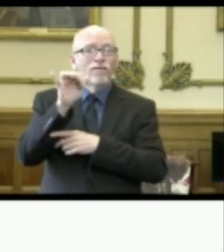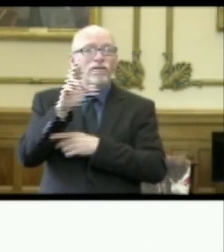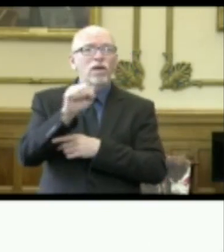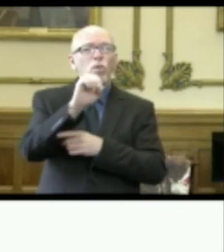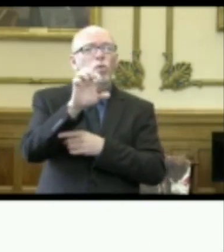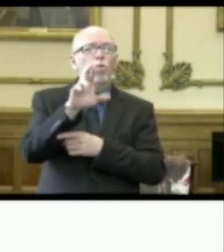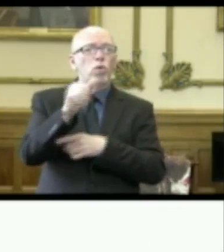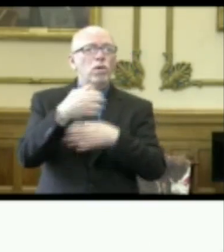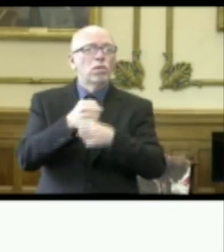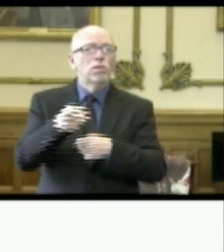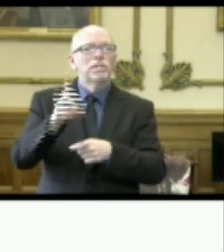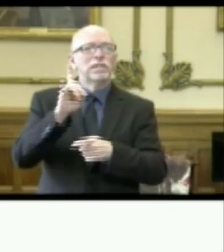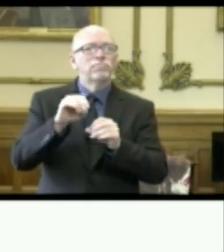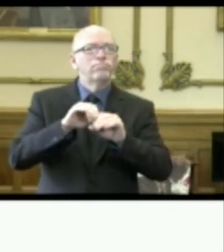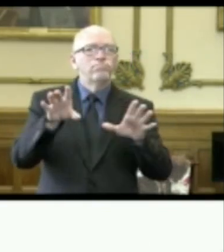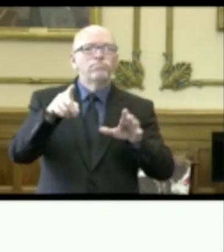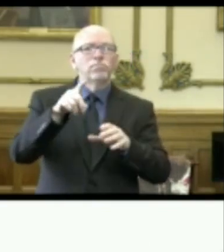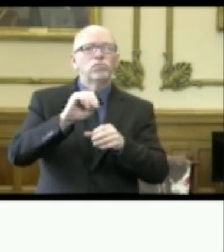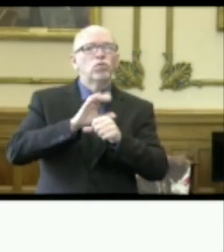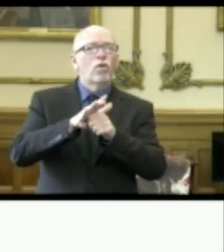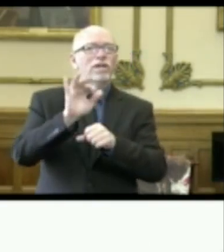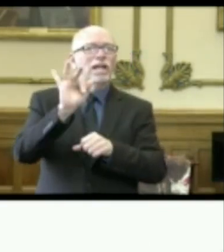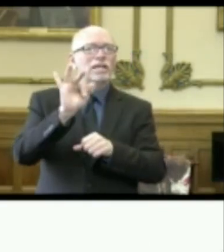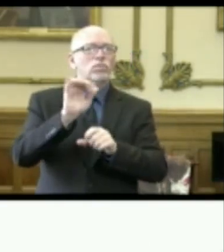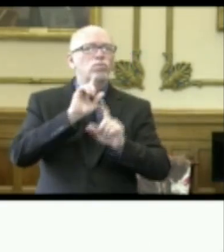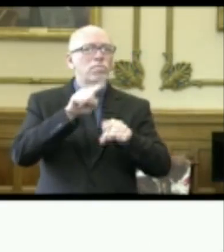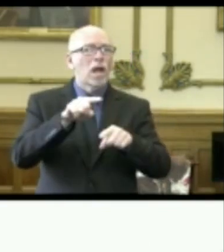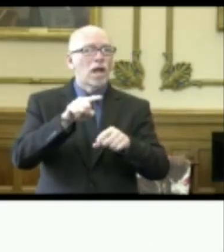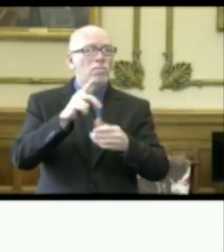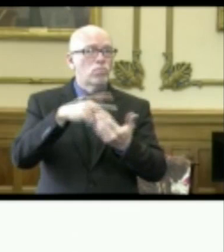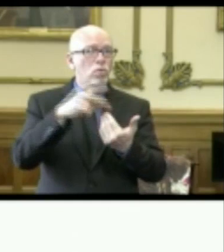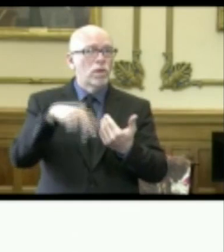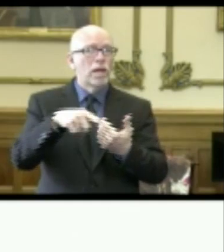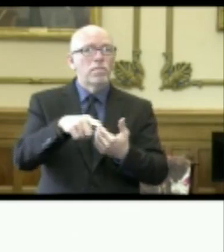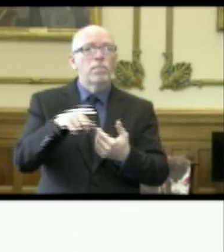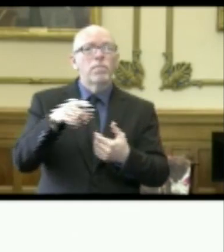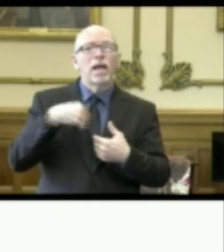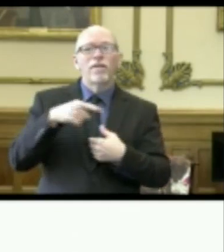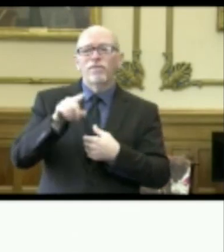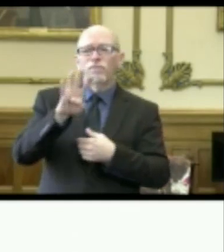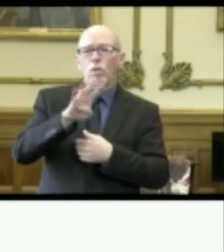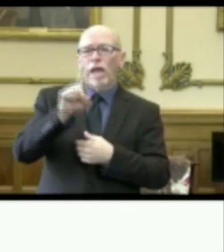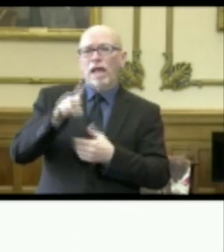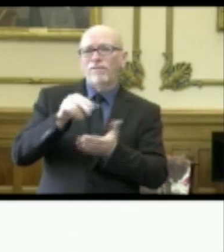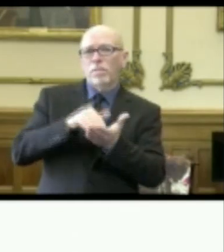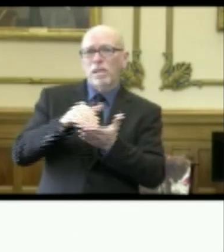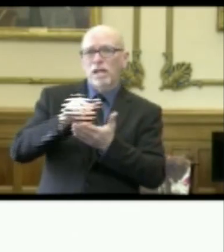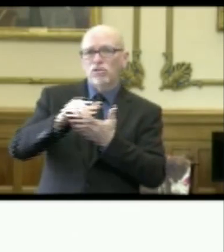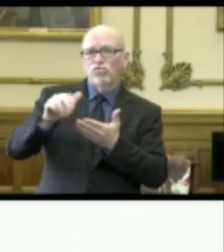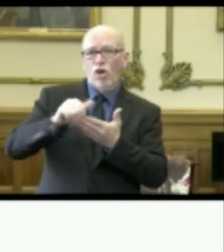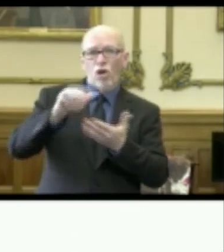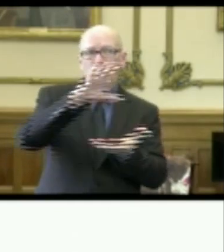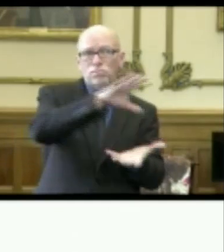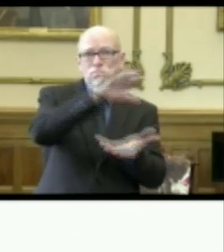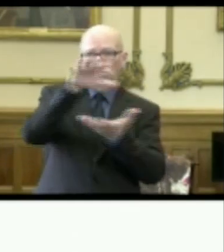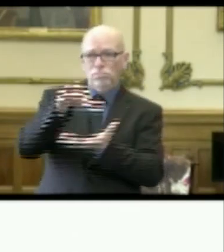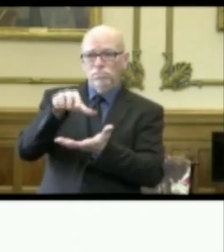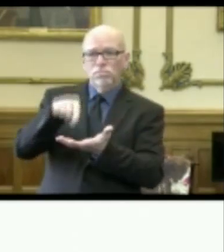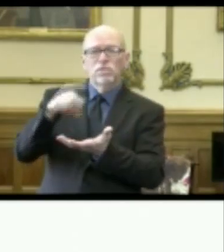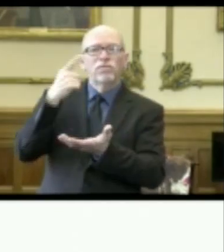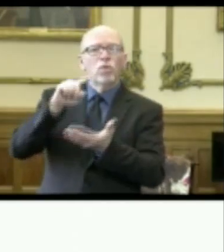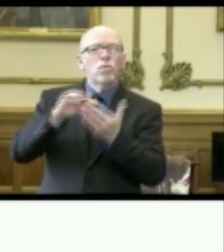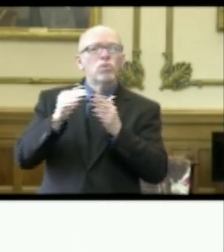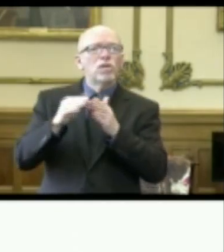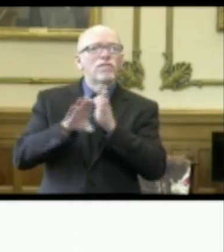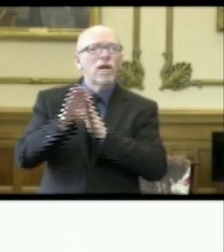launched a COVID-19 response program, and it repurposed $4.5 million of community development